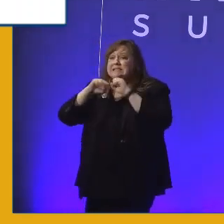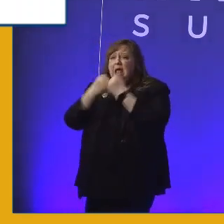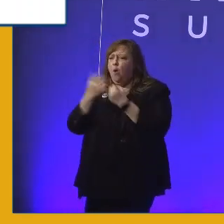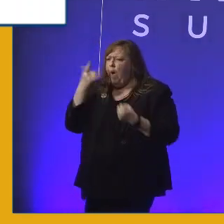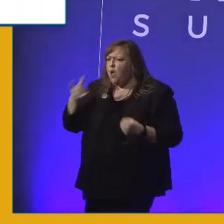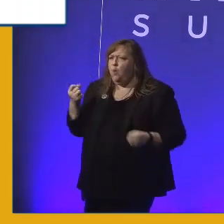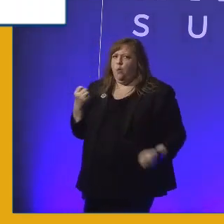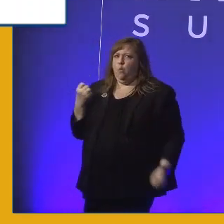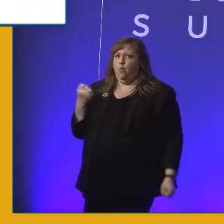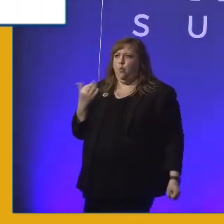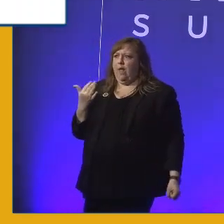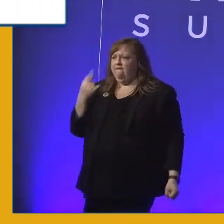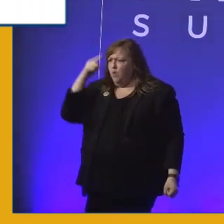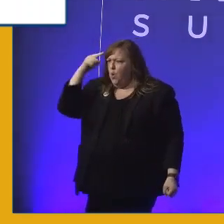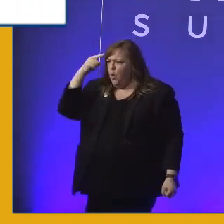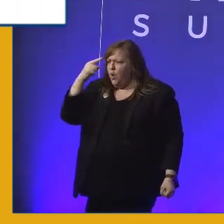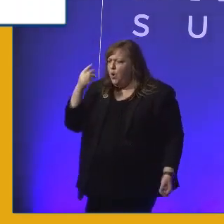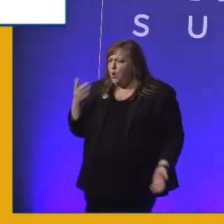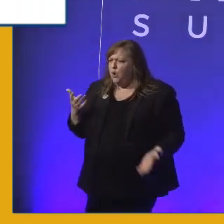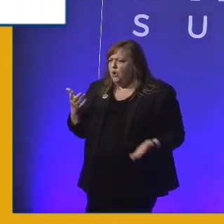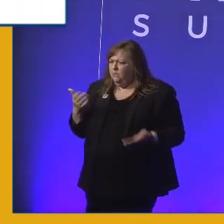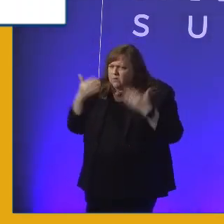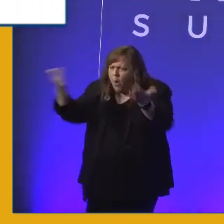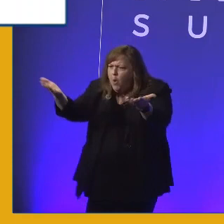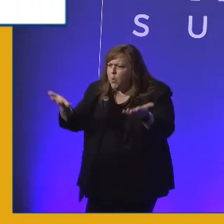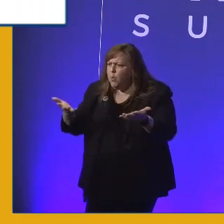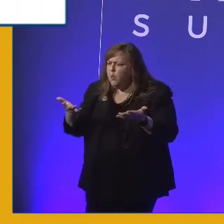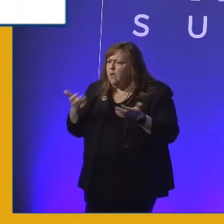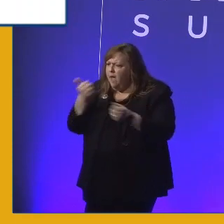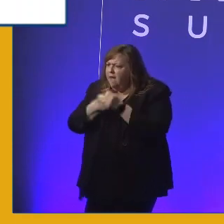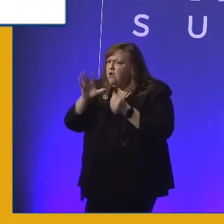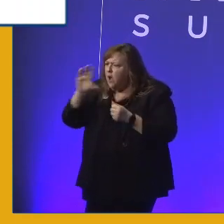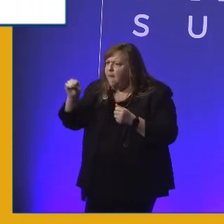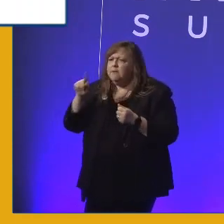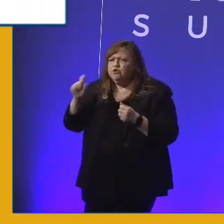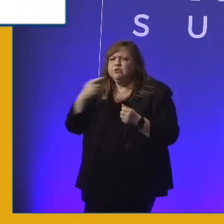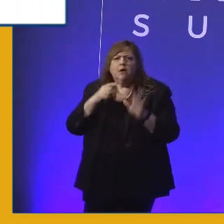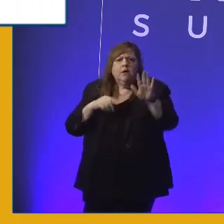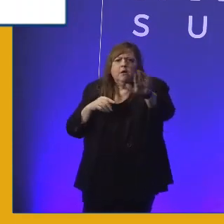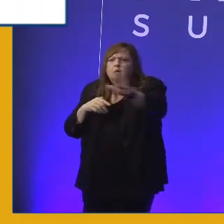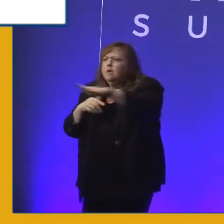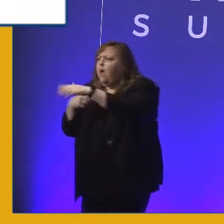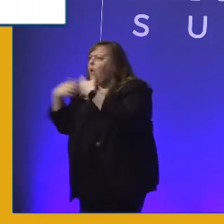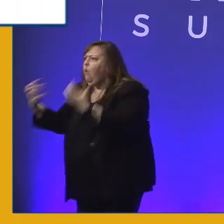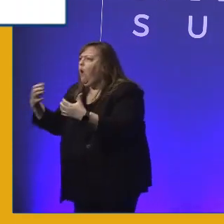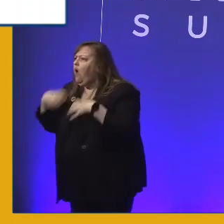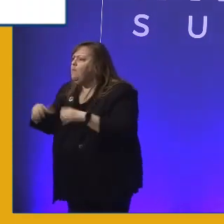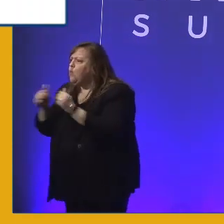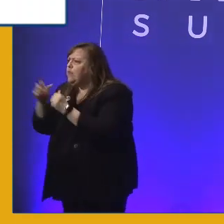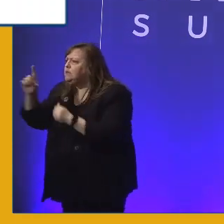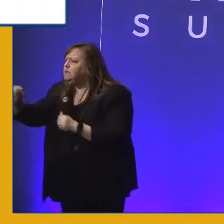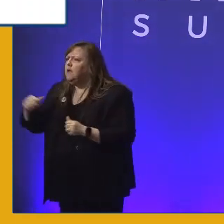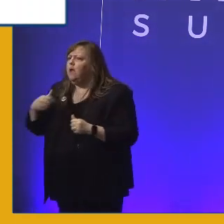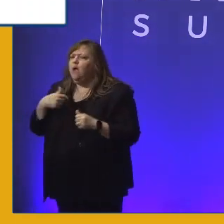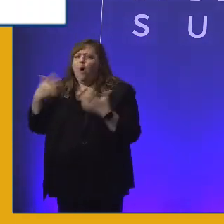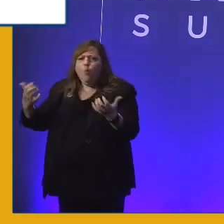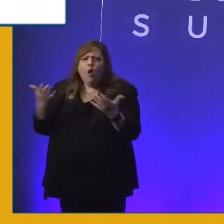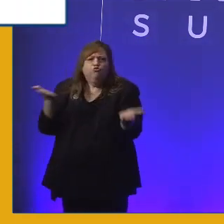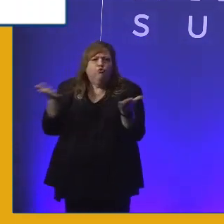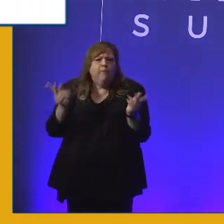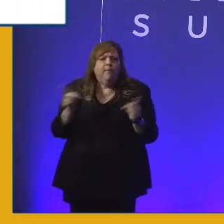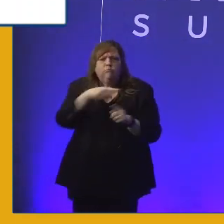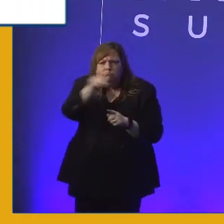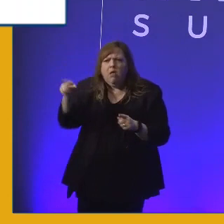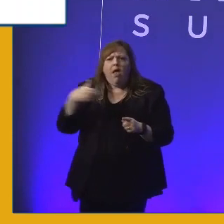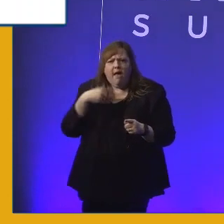Get on the front foot. Every company should be going out and saying, we want customers with disabilities. We want to serve people with